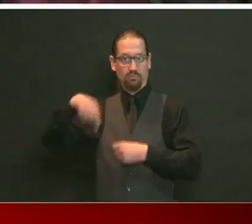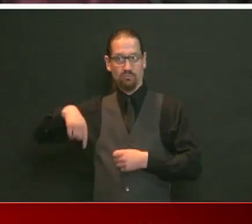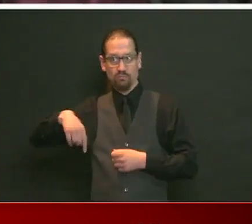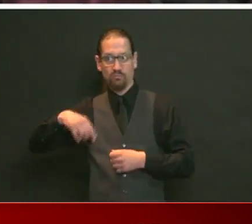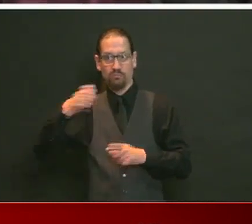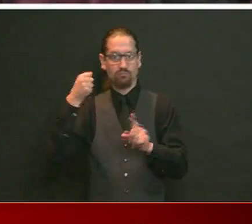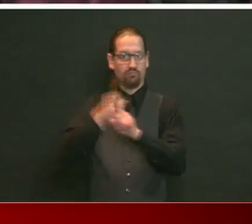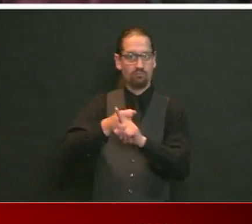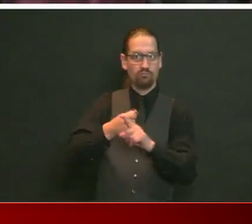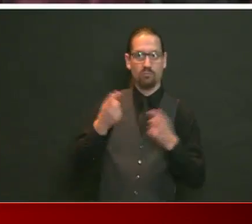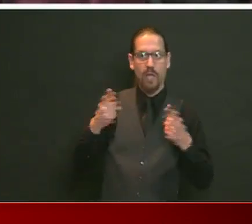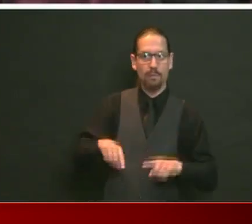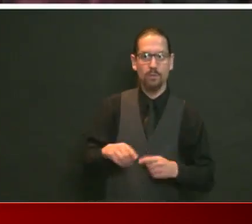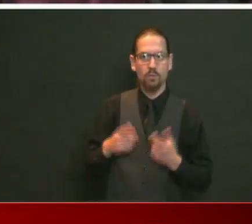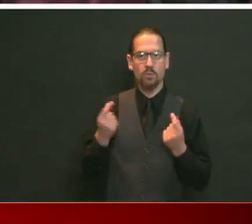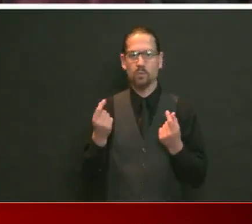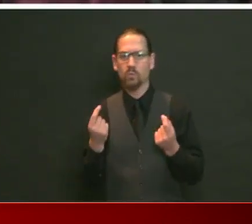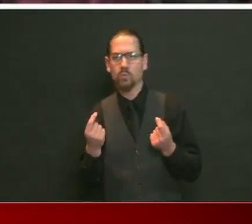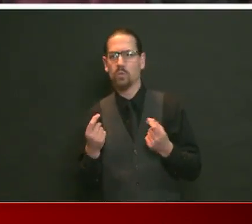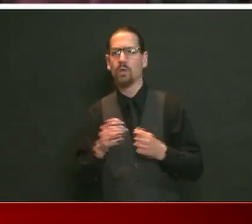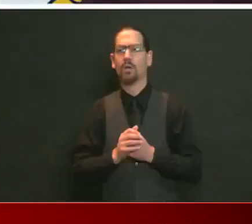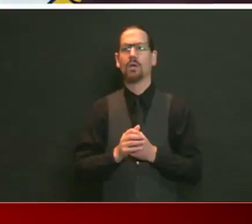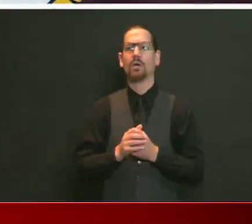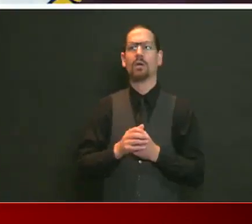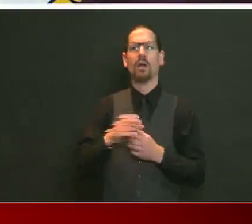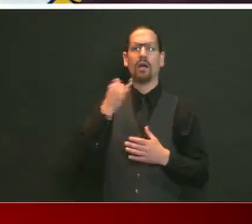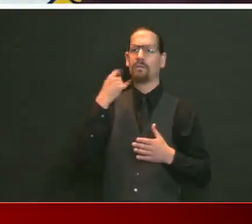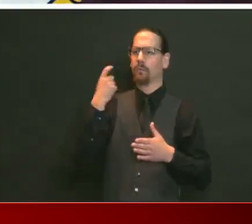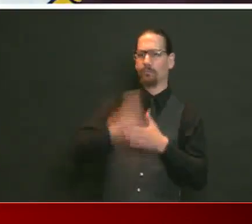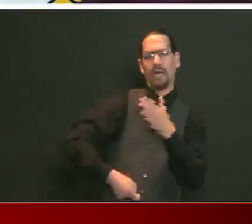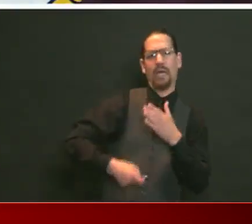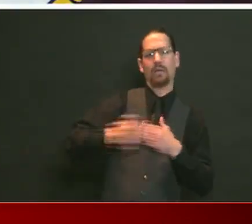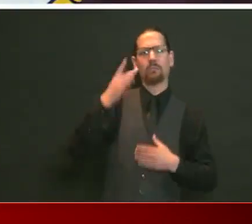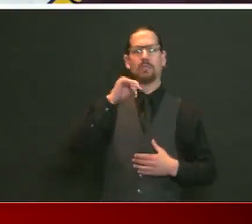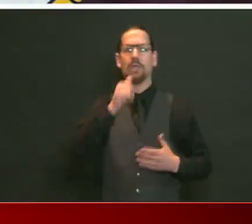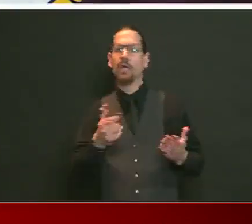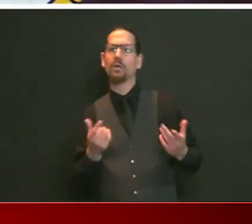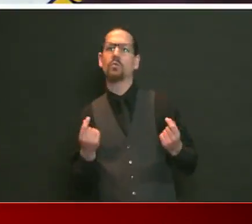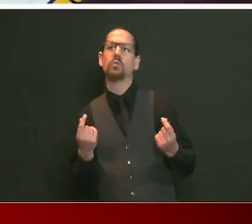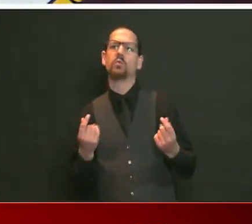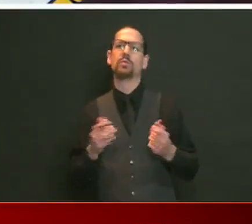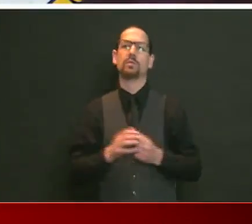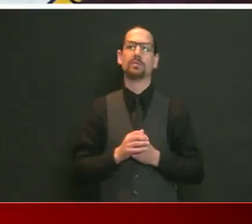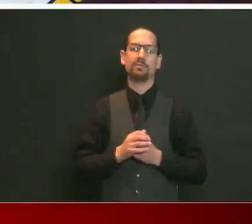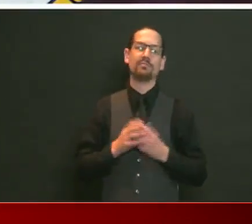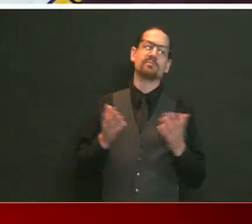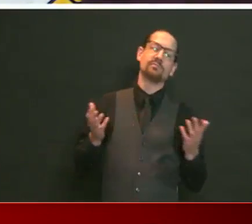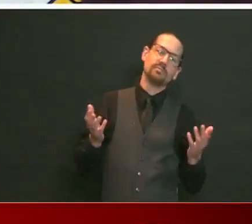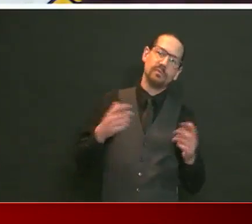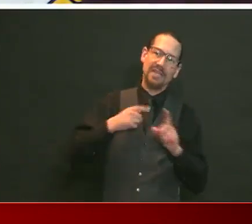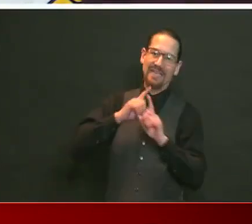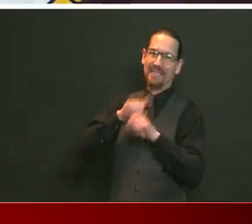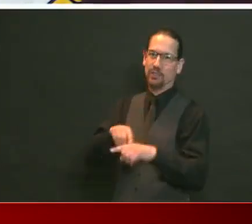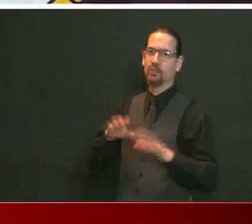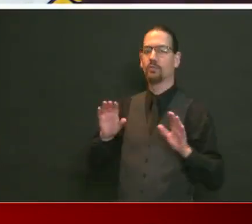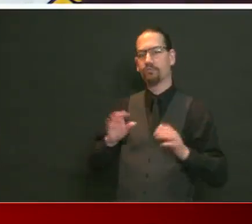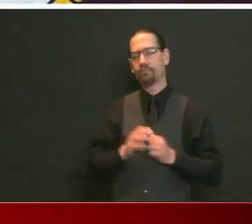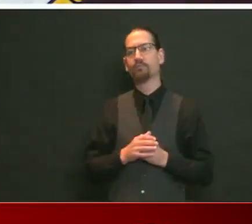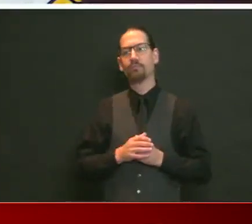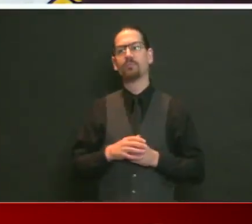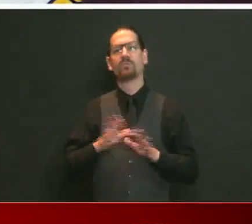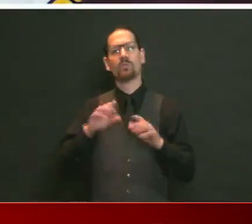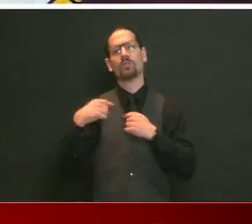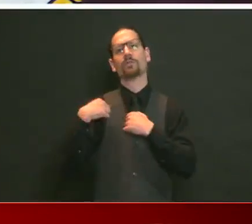does no one, you know, face any penalty for that? That's fair. I think that is fair. We have sent, I know we've sent the state